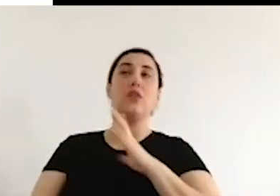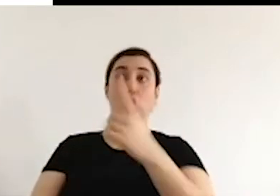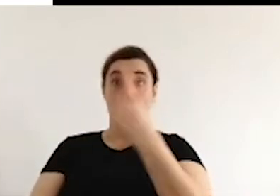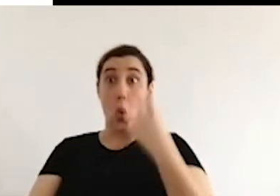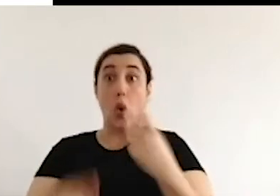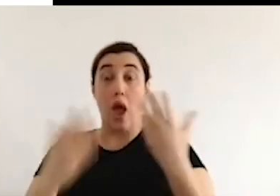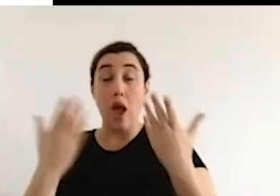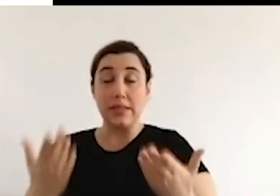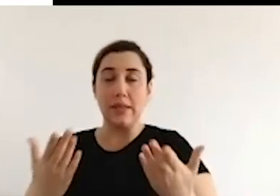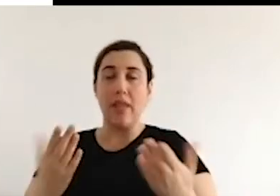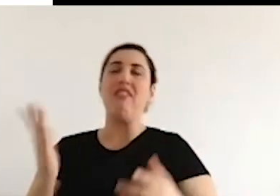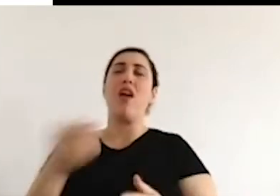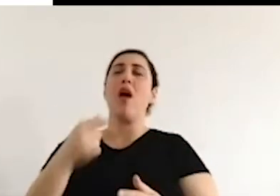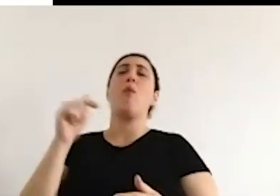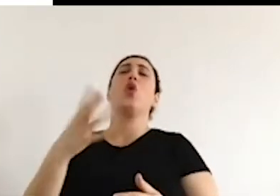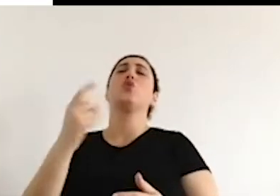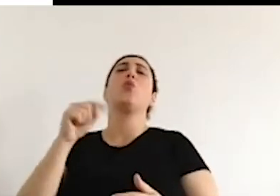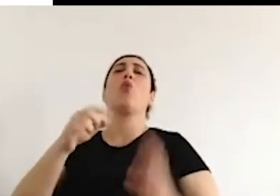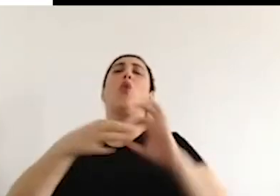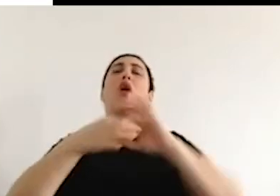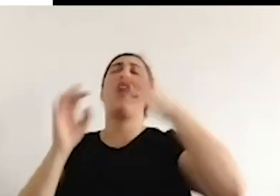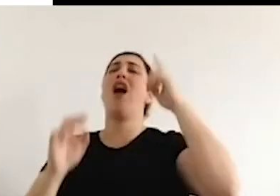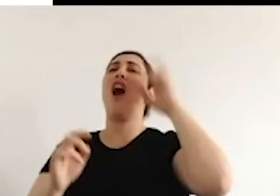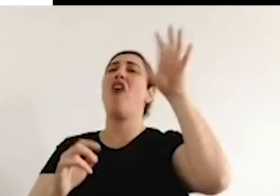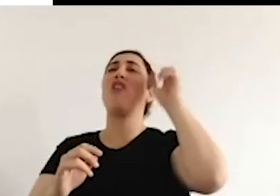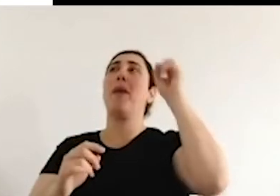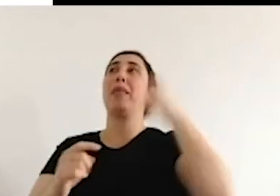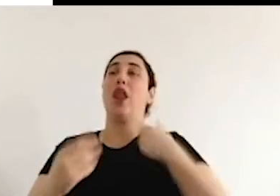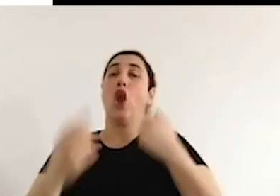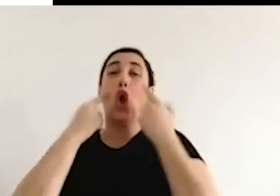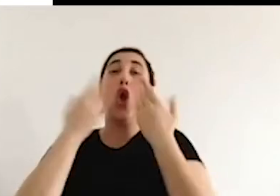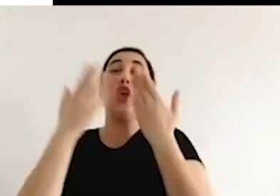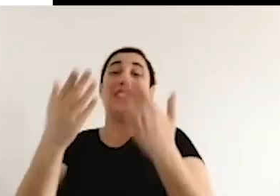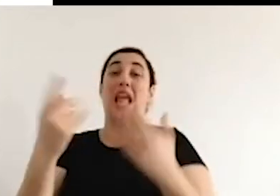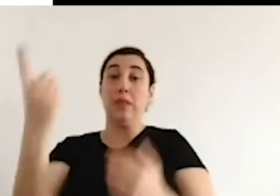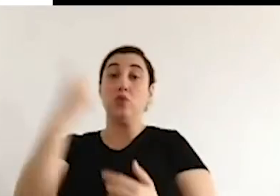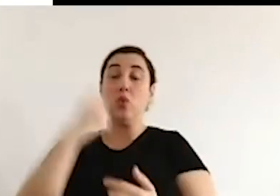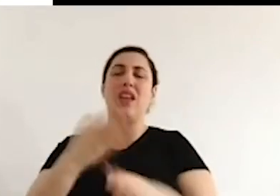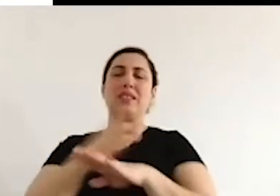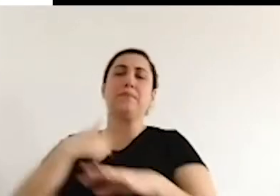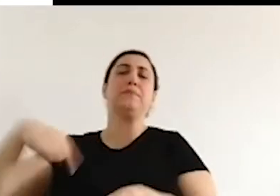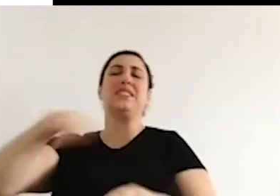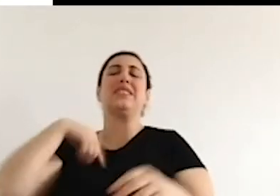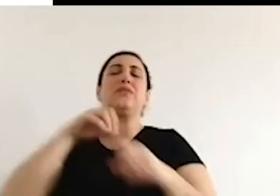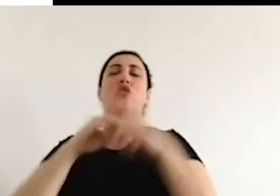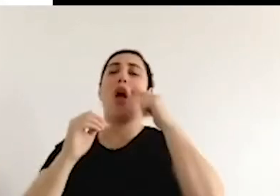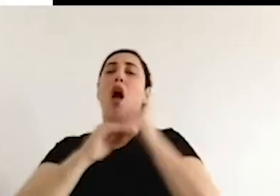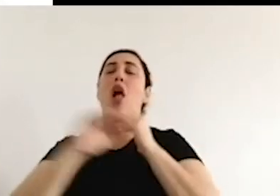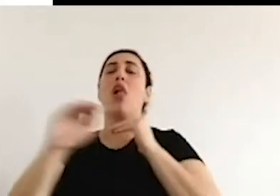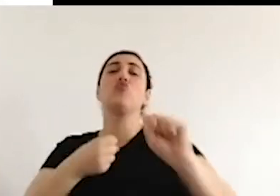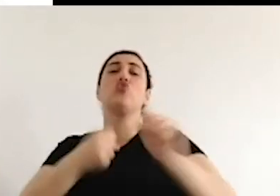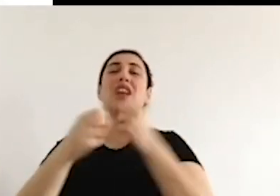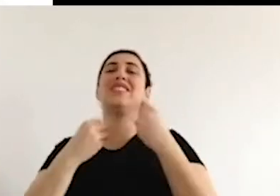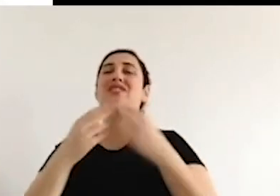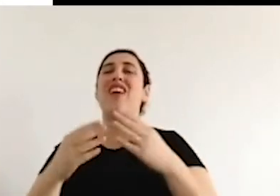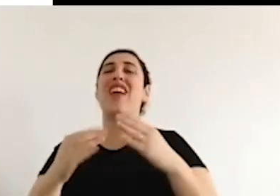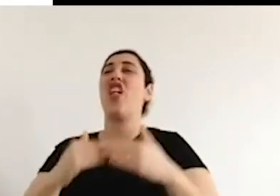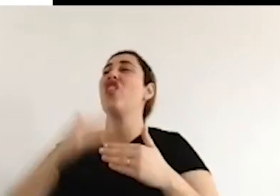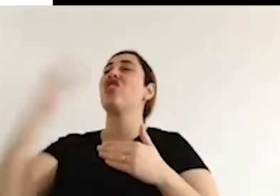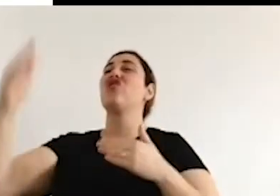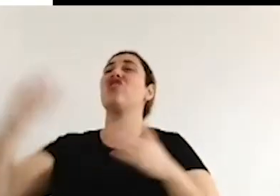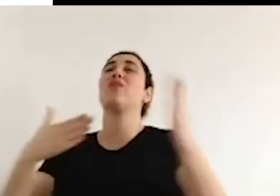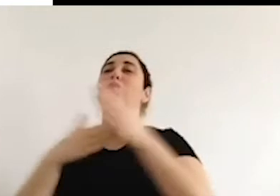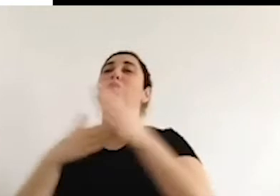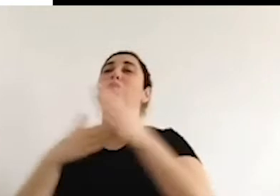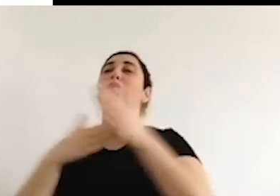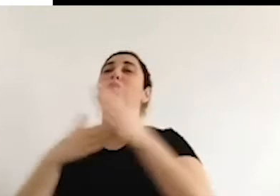or terms? Why do we bother to do that? It's important for human rights defenders, human